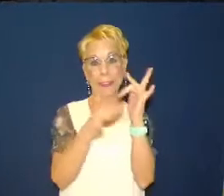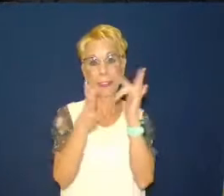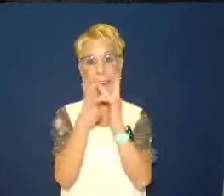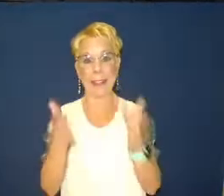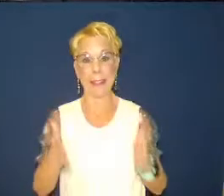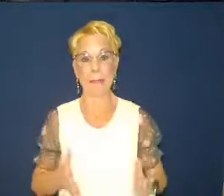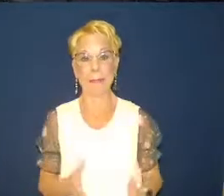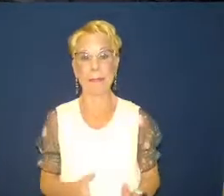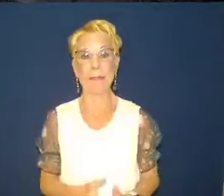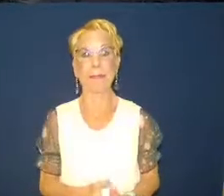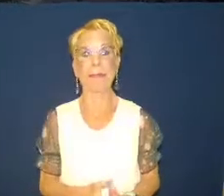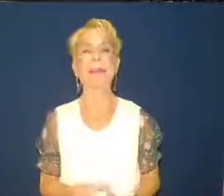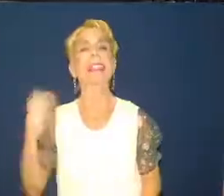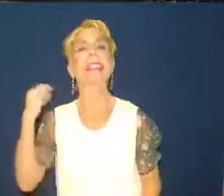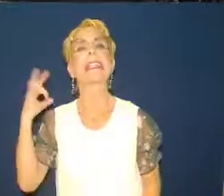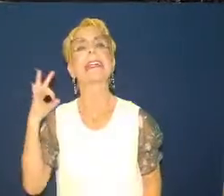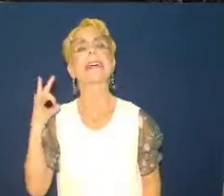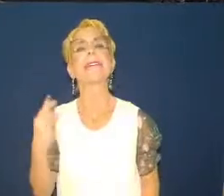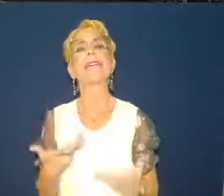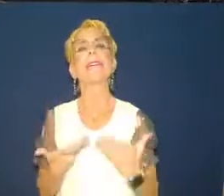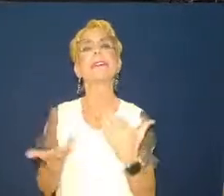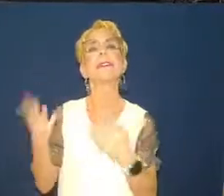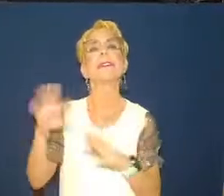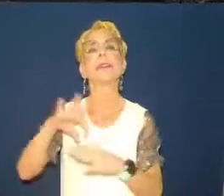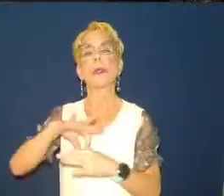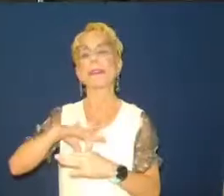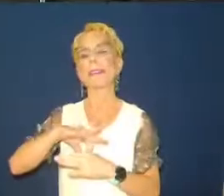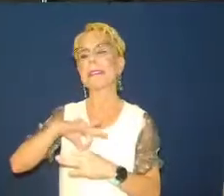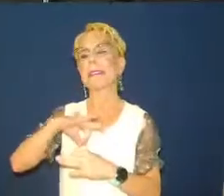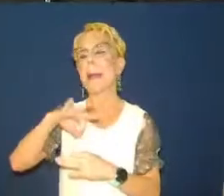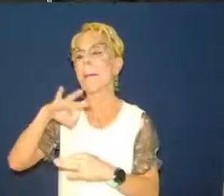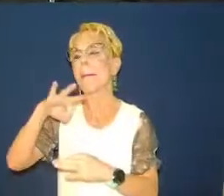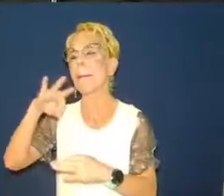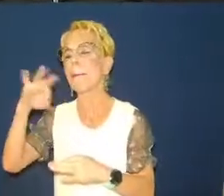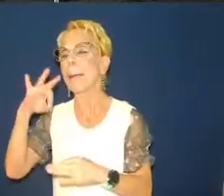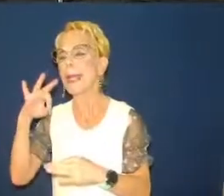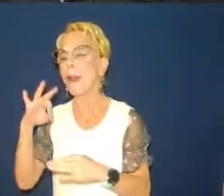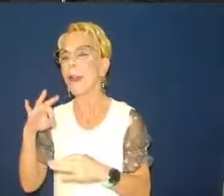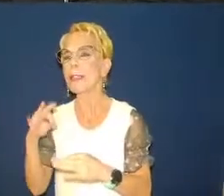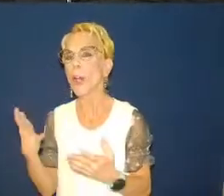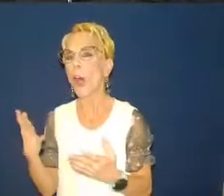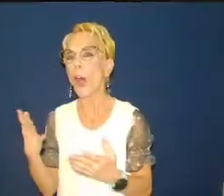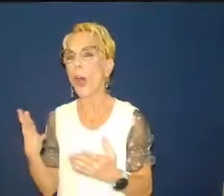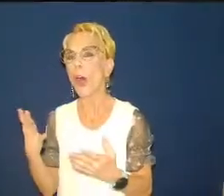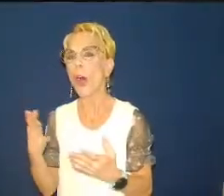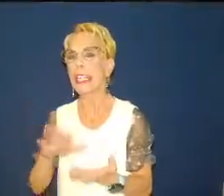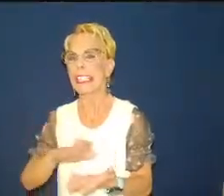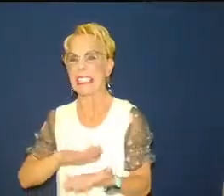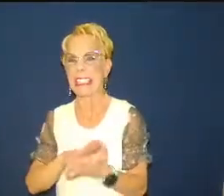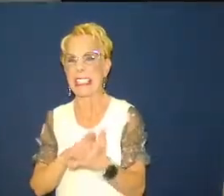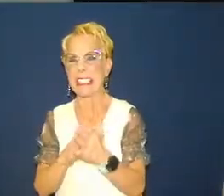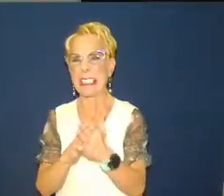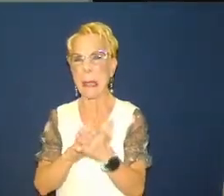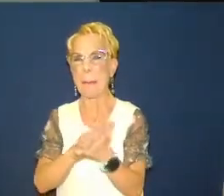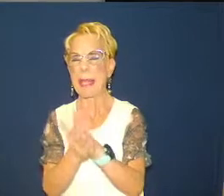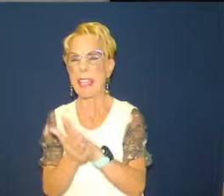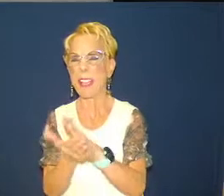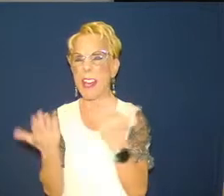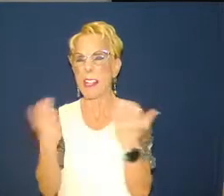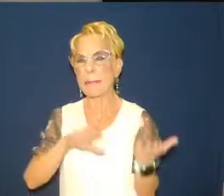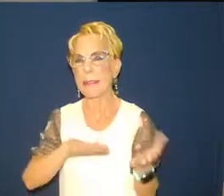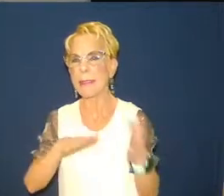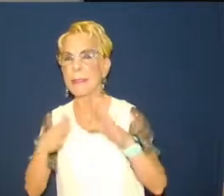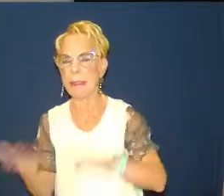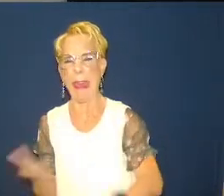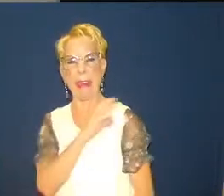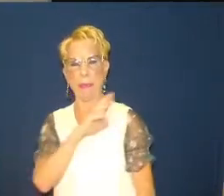If your spiritual life has become consumed with dead formalism then the counsel to Sardis applies to you, hold fast and